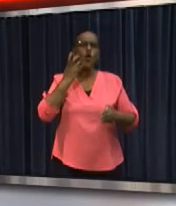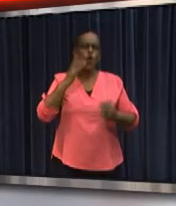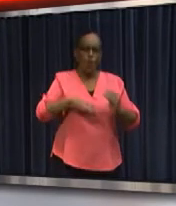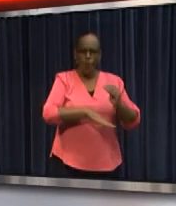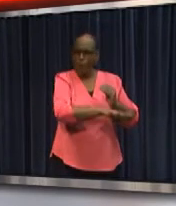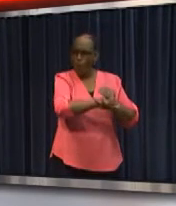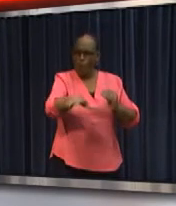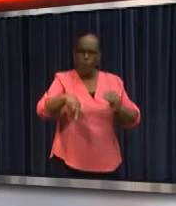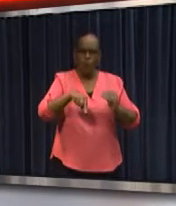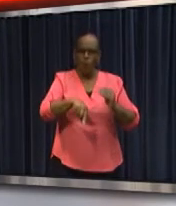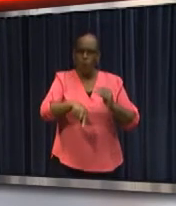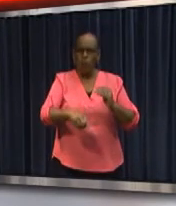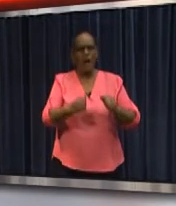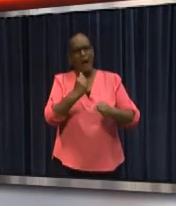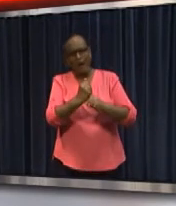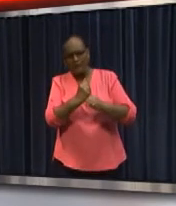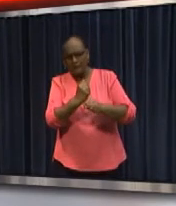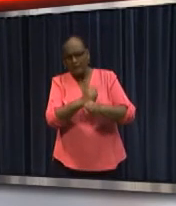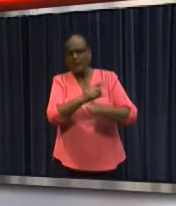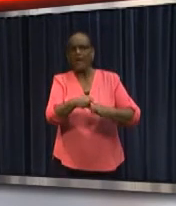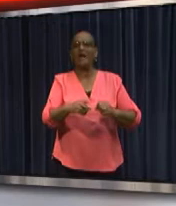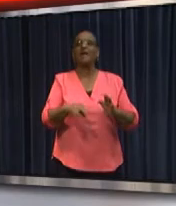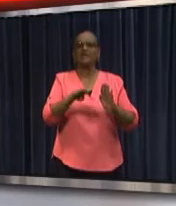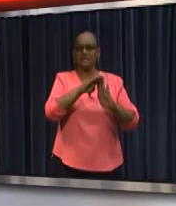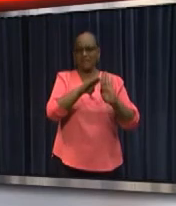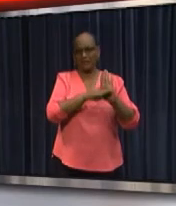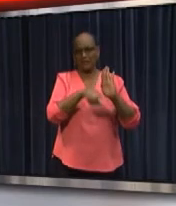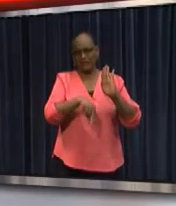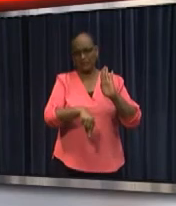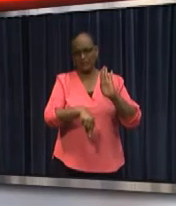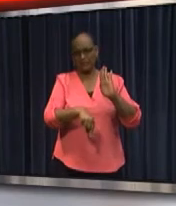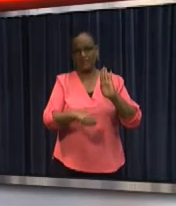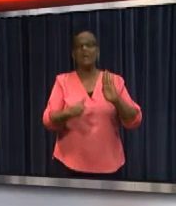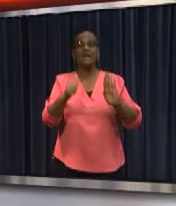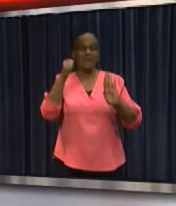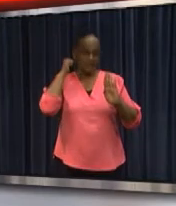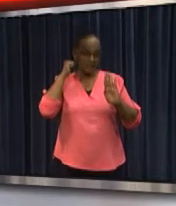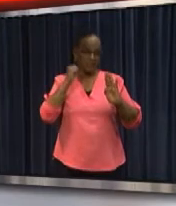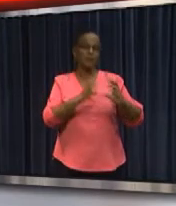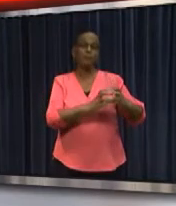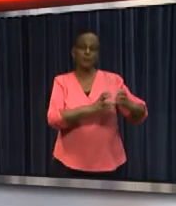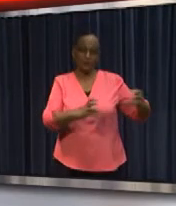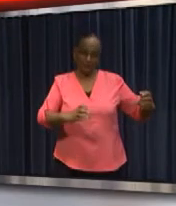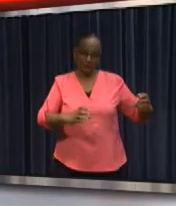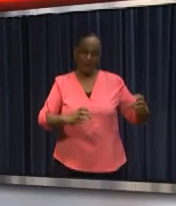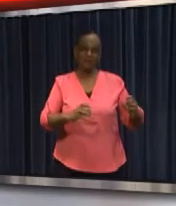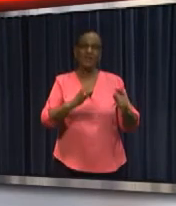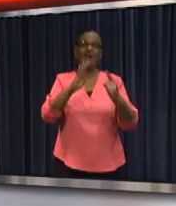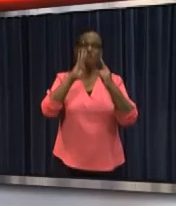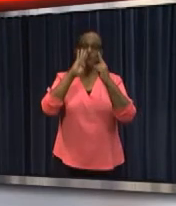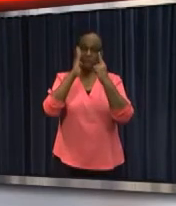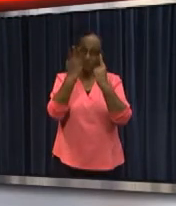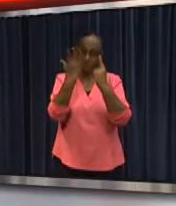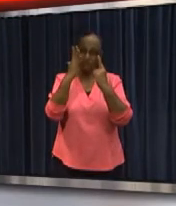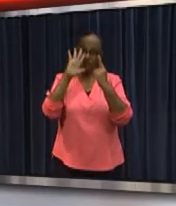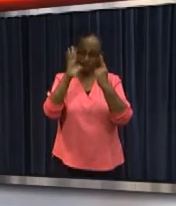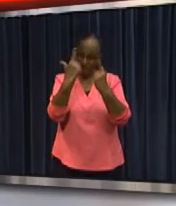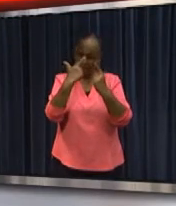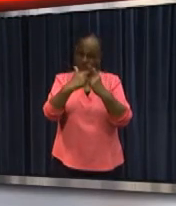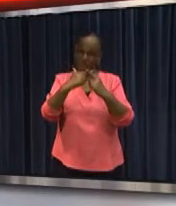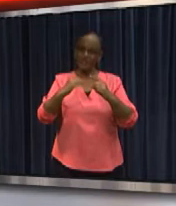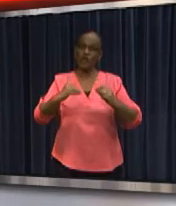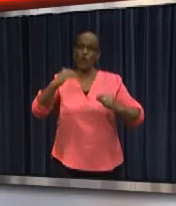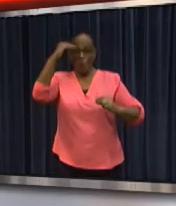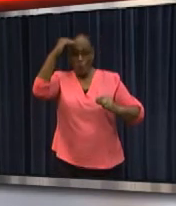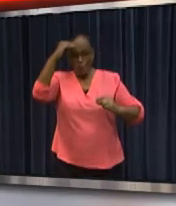hydrographic services and products. Yesterday, this authority opened the 15th